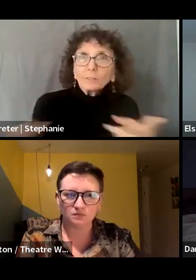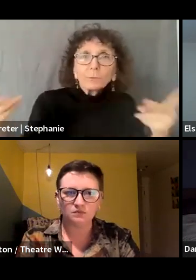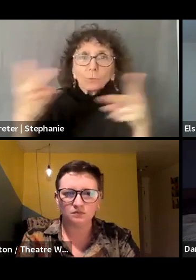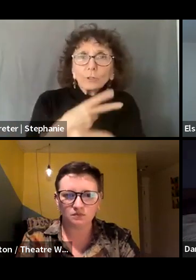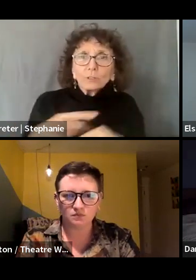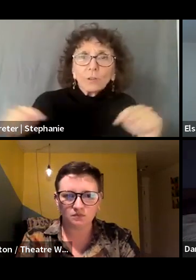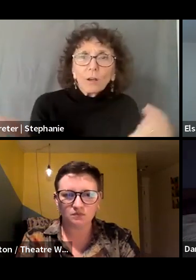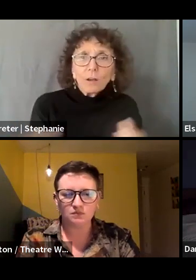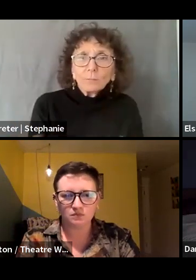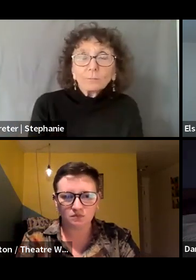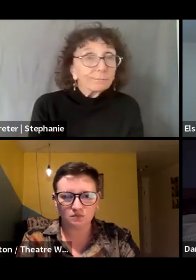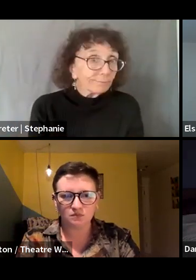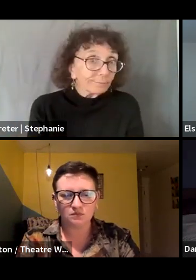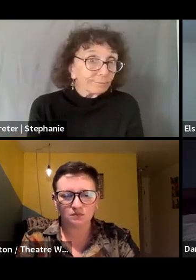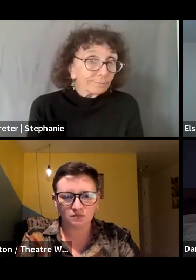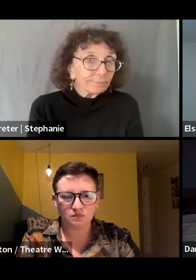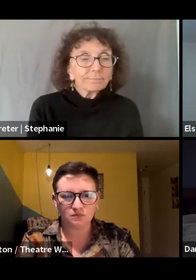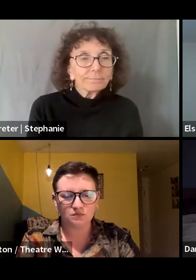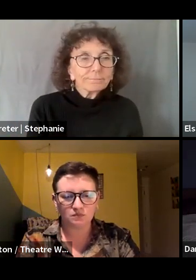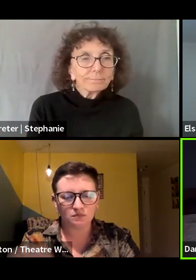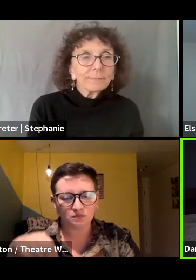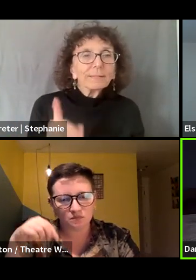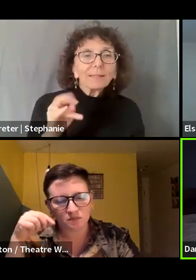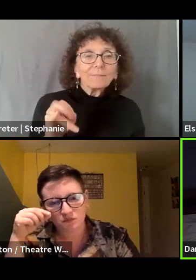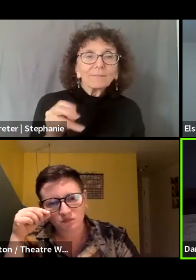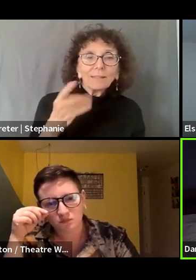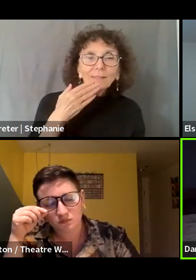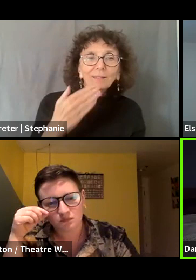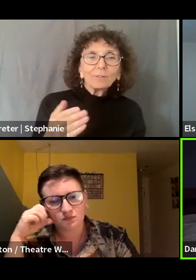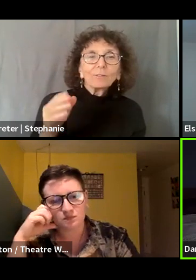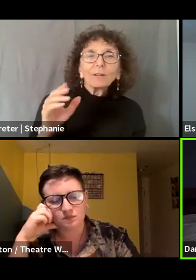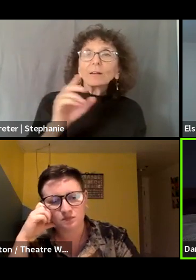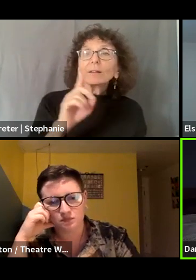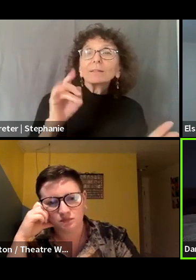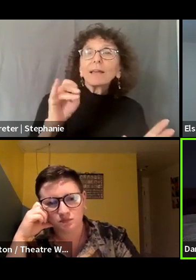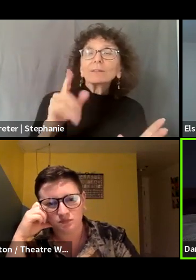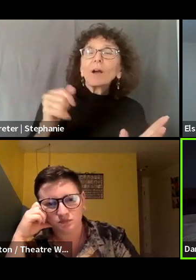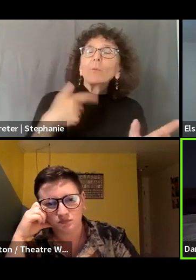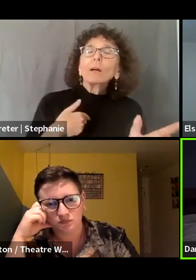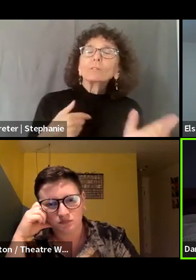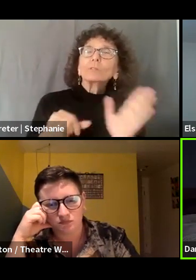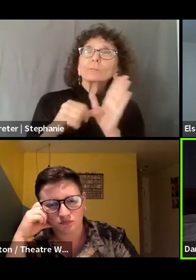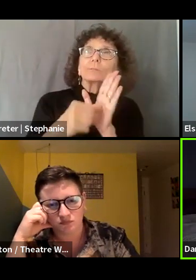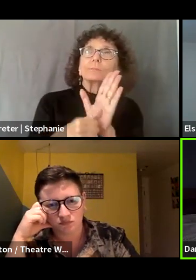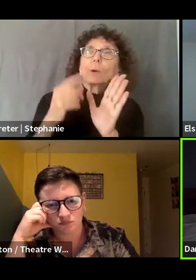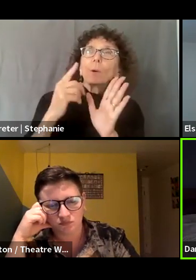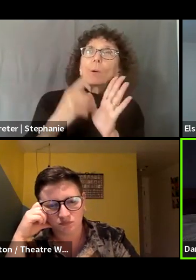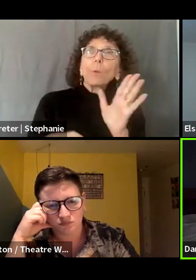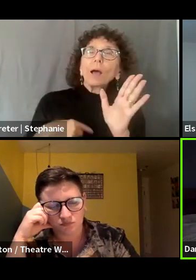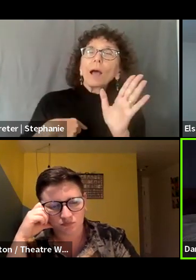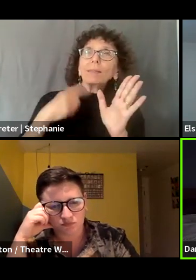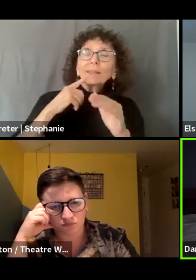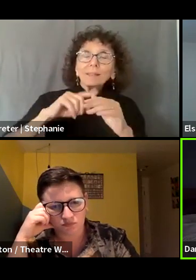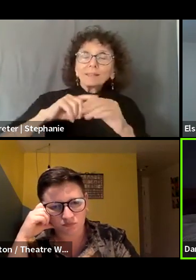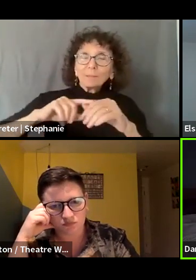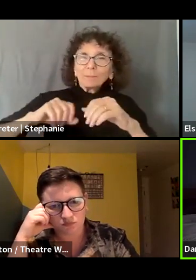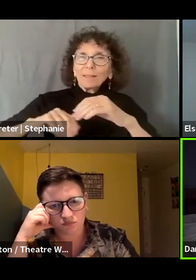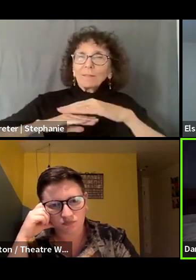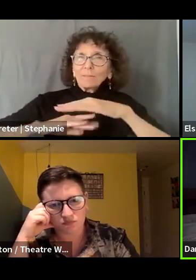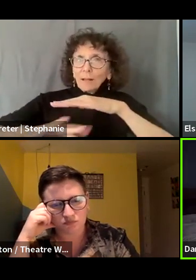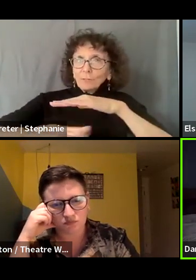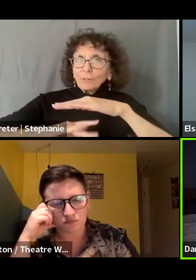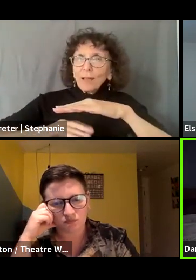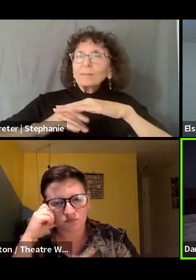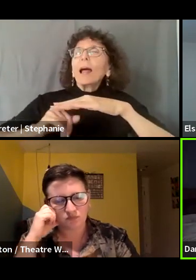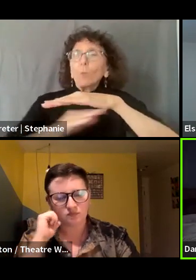Thank you. Yeah. I'll just, um, lift up the thing that I think has been underlying a lot of what I'm saying, but feels really important to bring